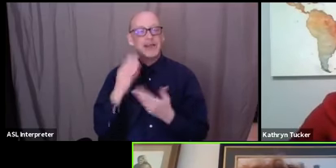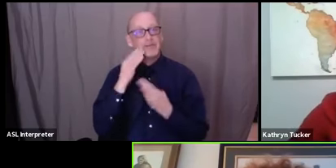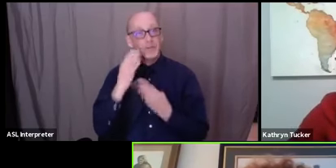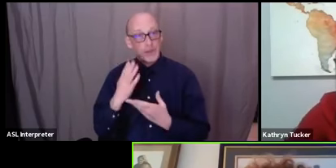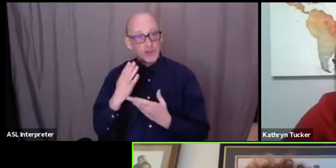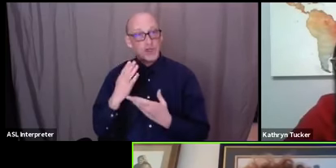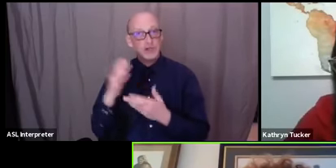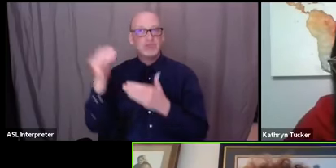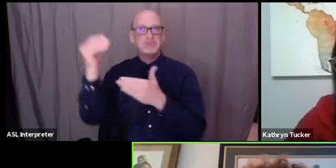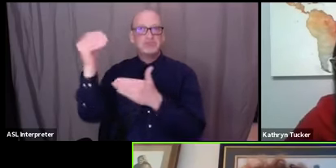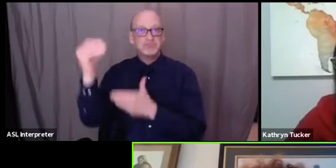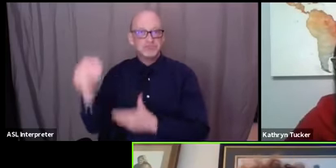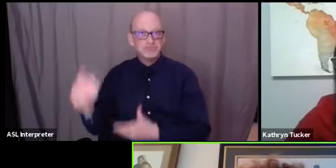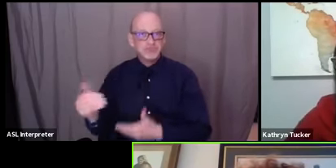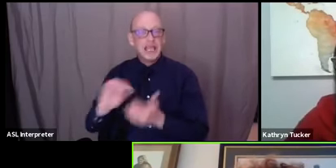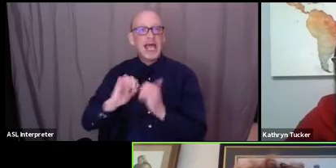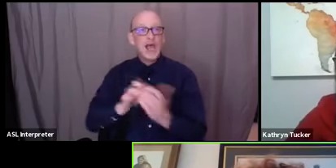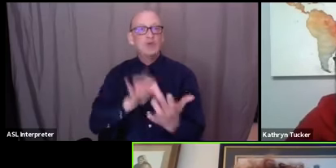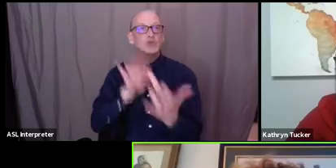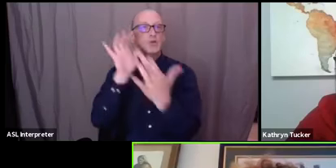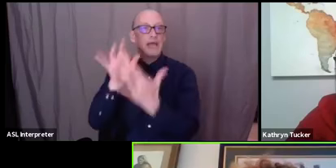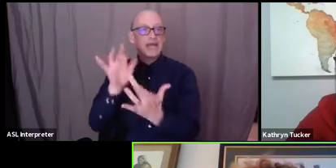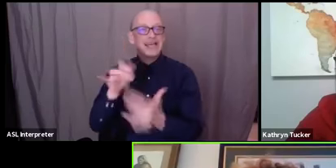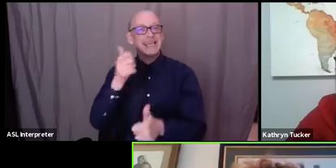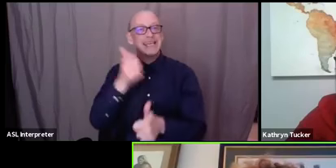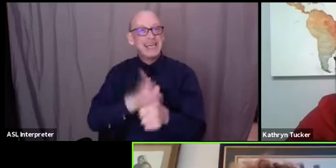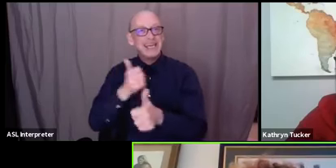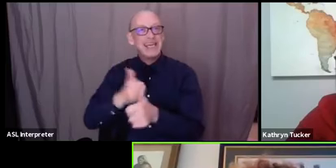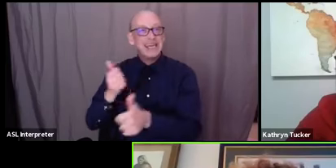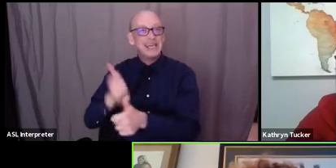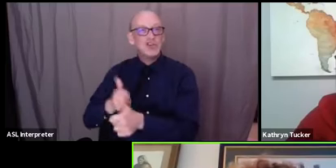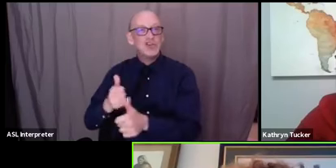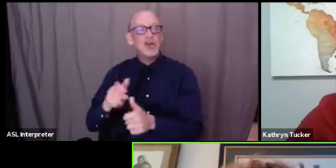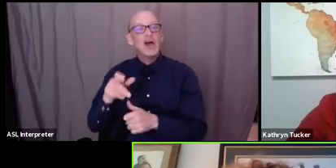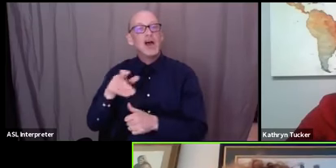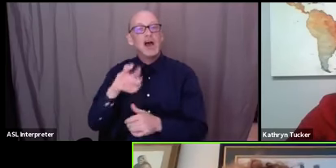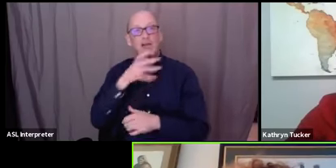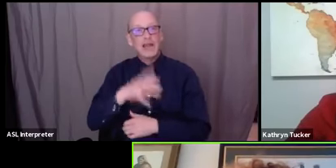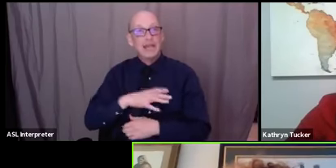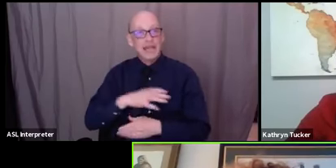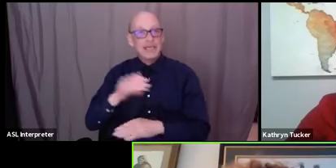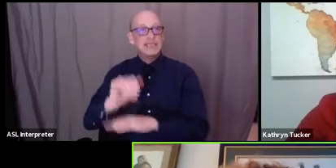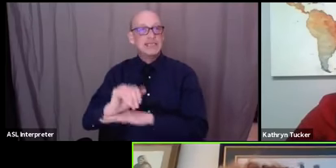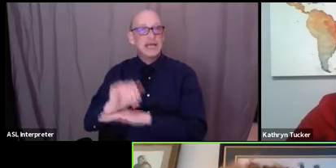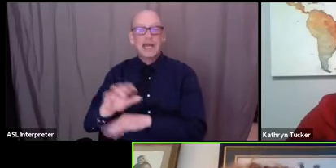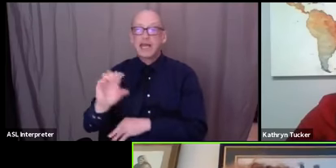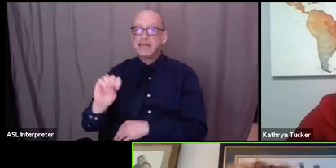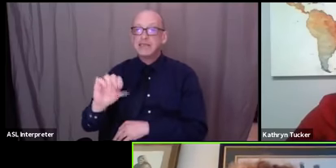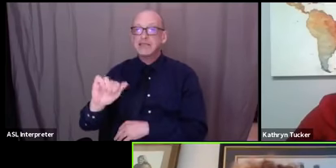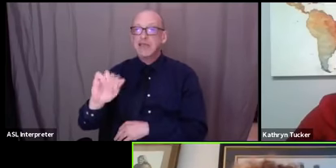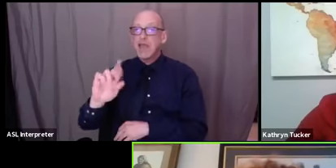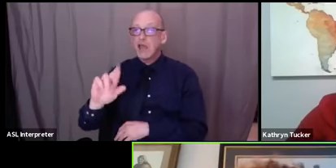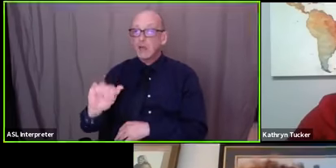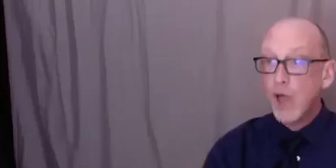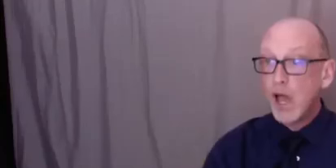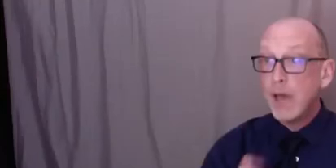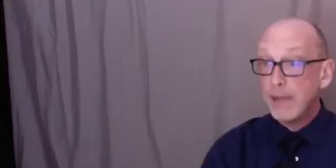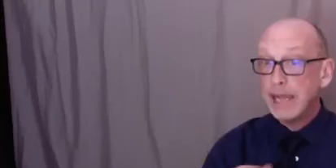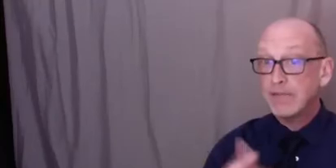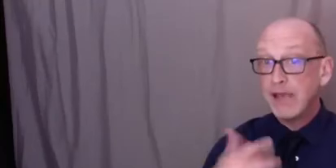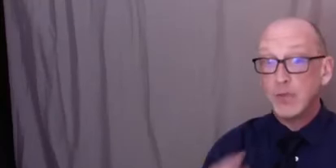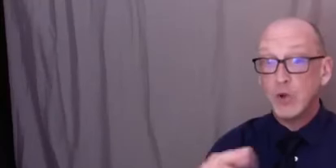on it as to how to reach each of the participants this evening sarah if you would make those available for us please